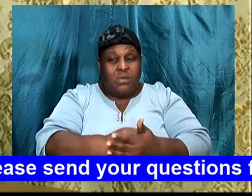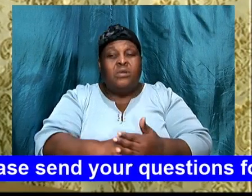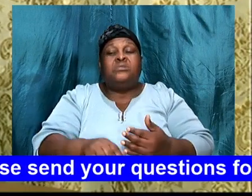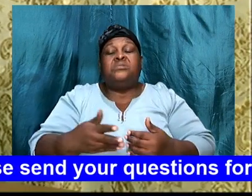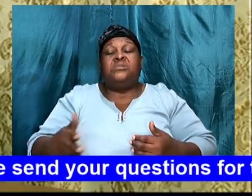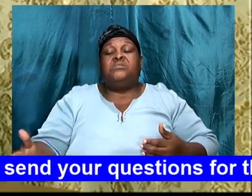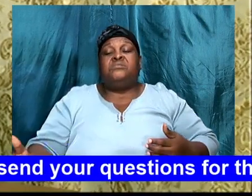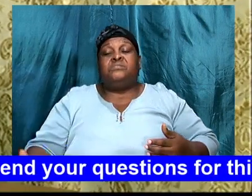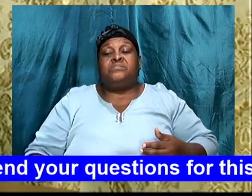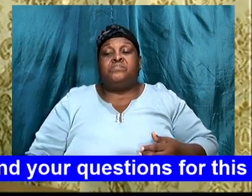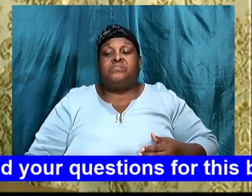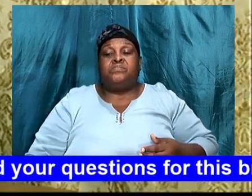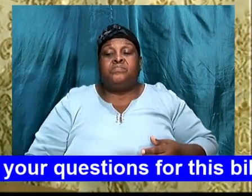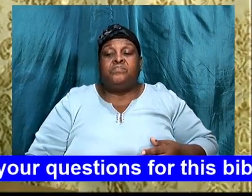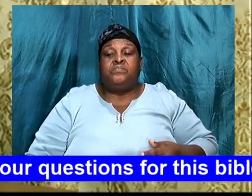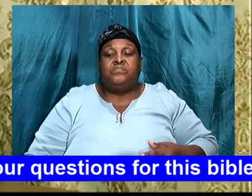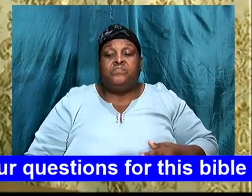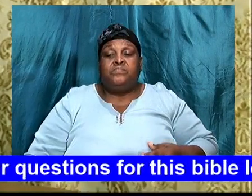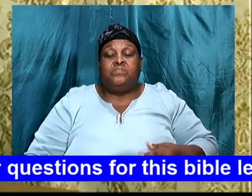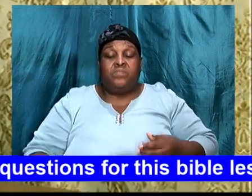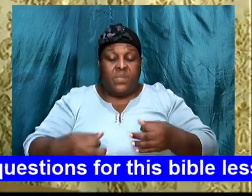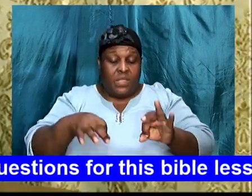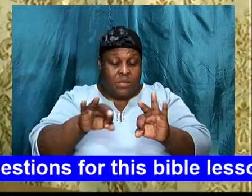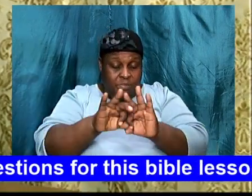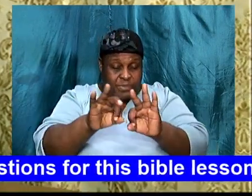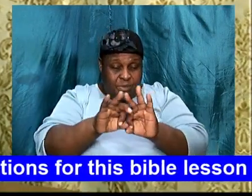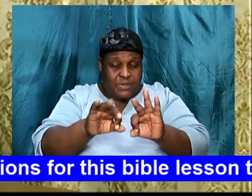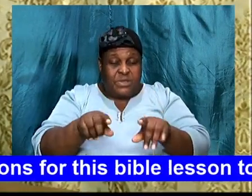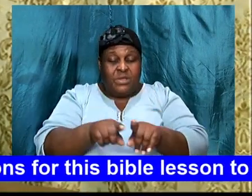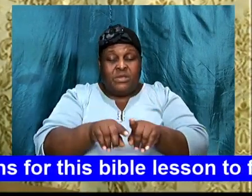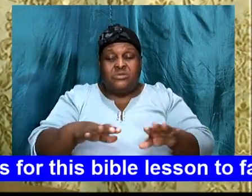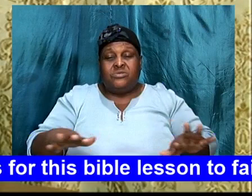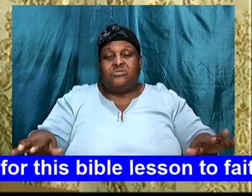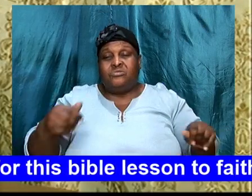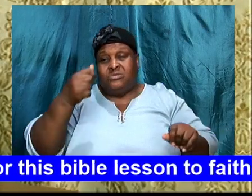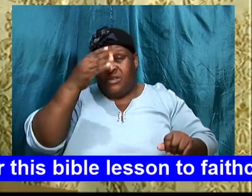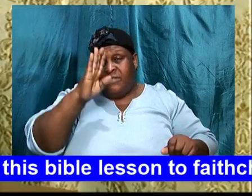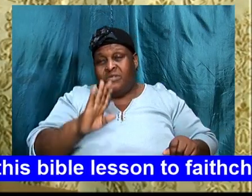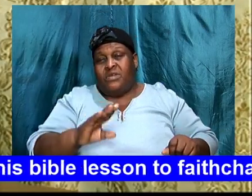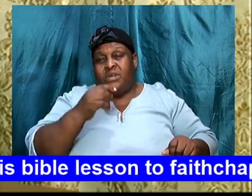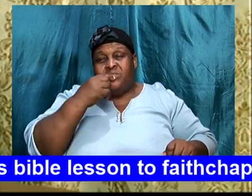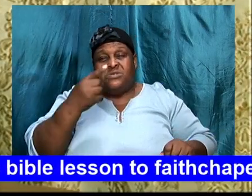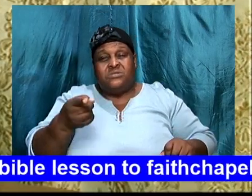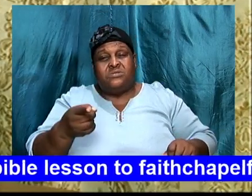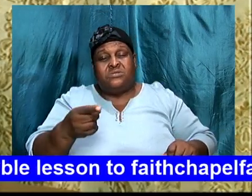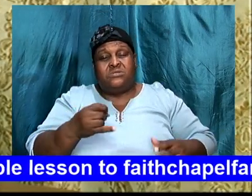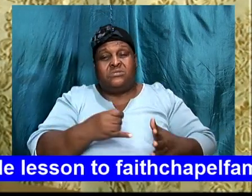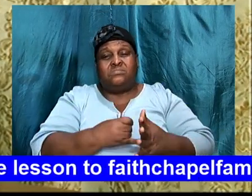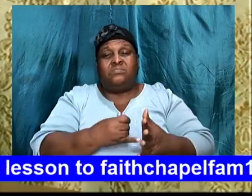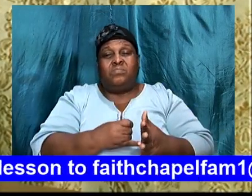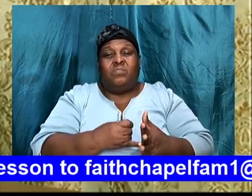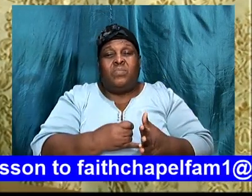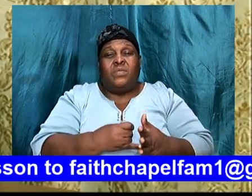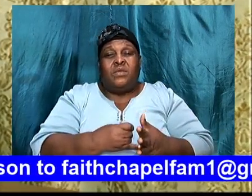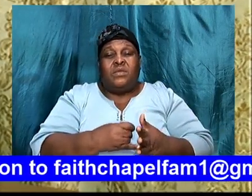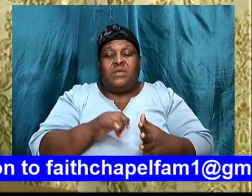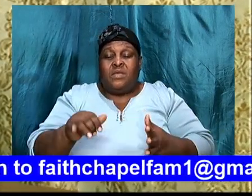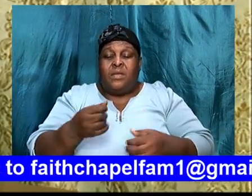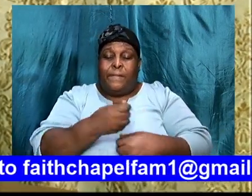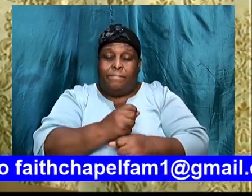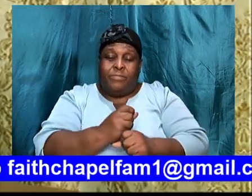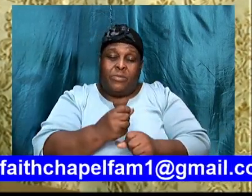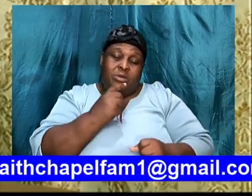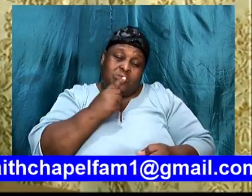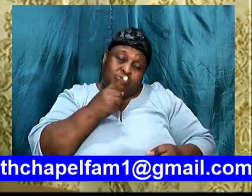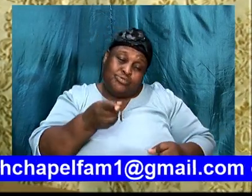and it's important that as children of God, we have been saying it, that we make sure that